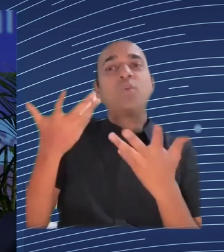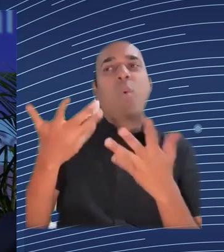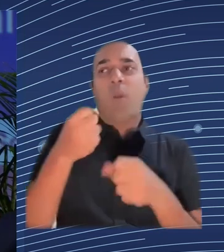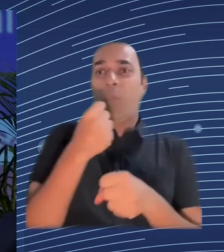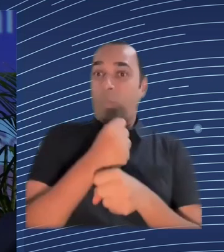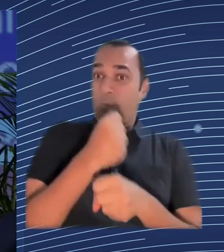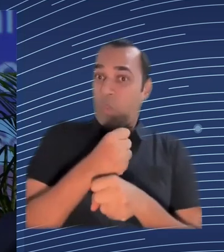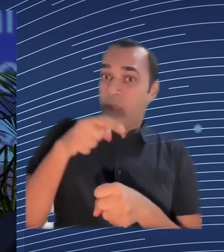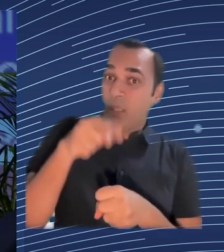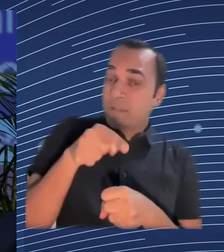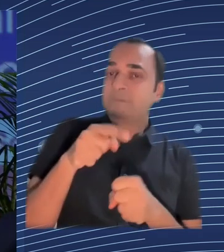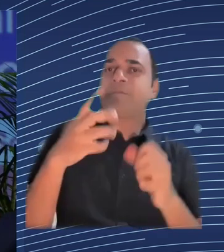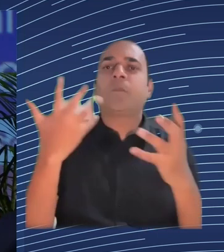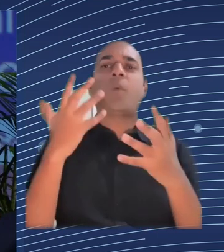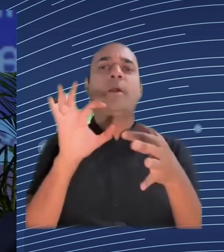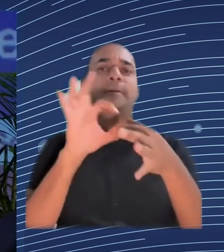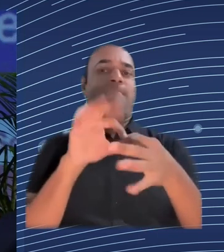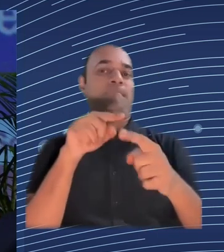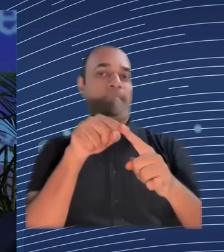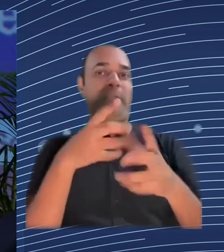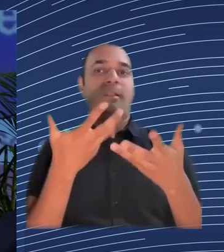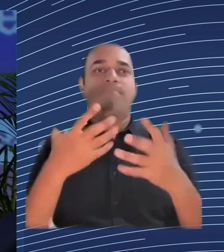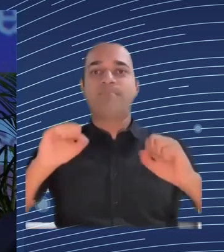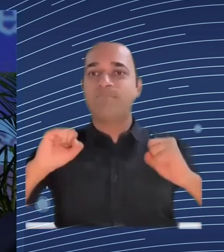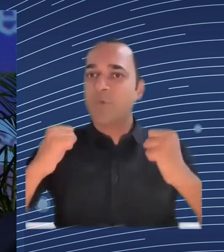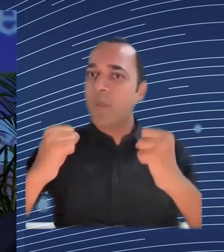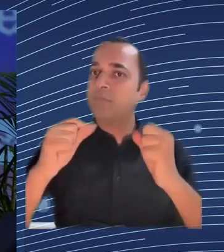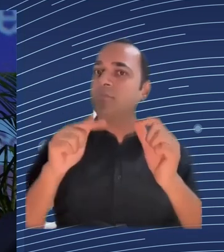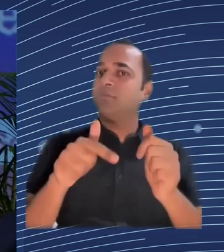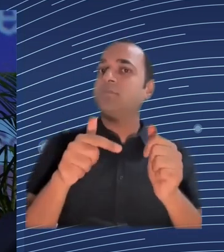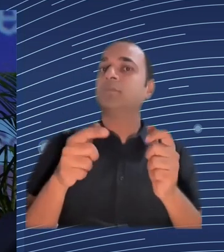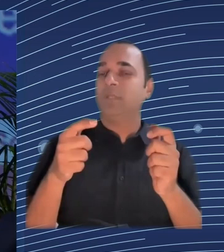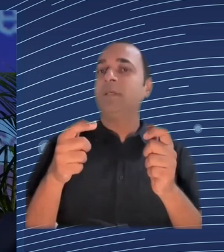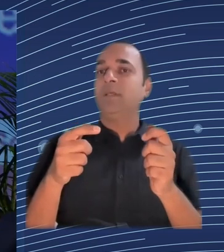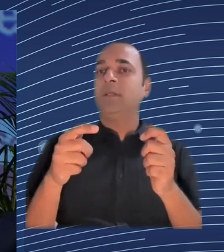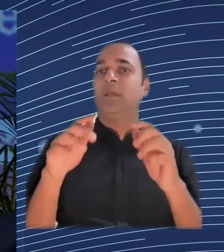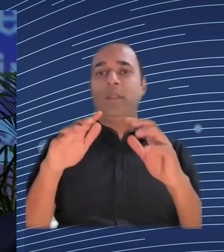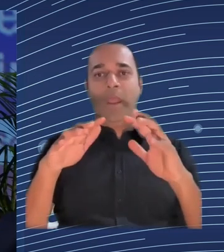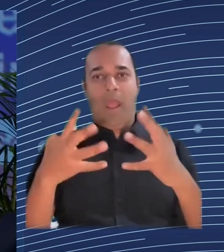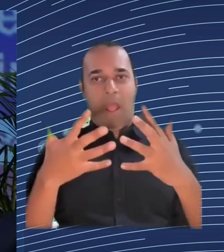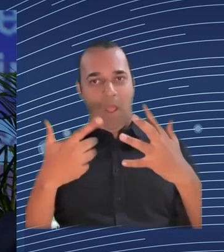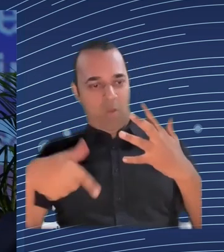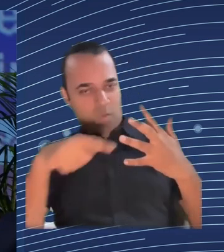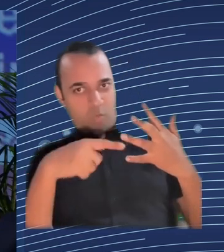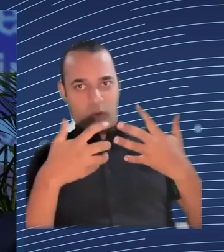are now maturing they're trying to find a path to profitability so they're deploying new technology so things like